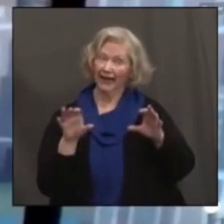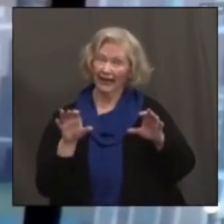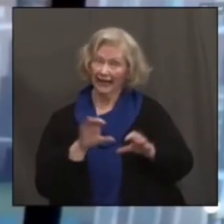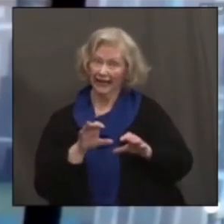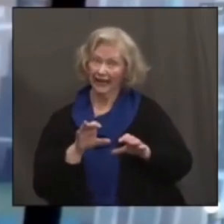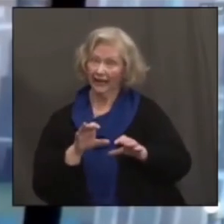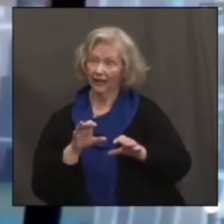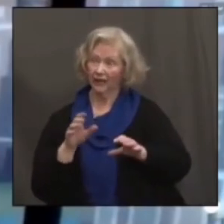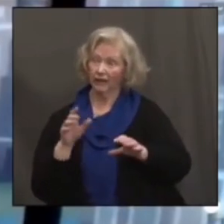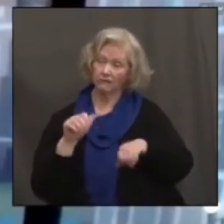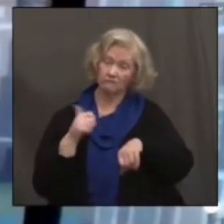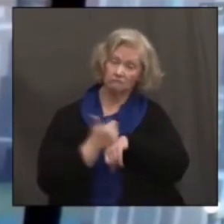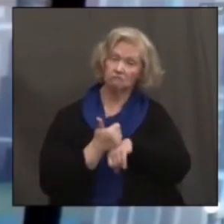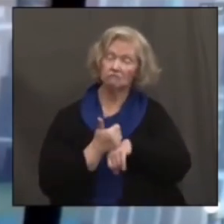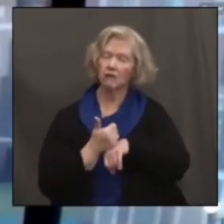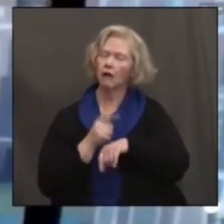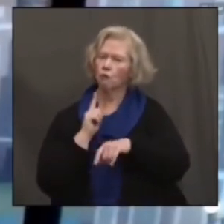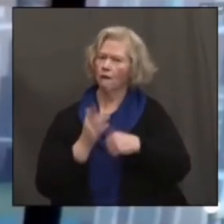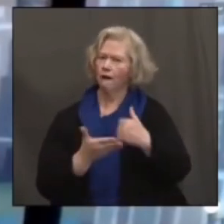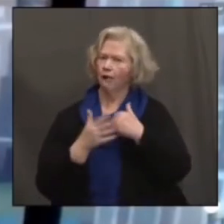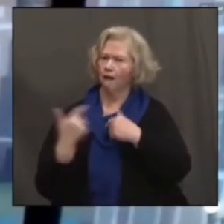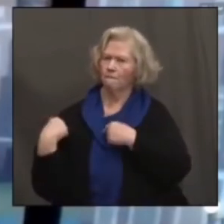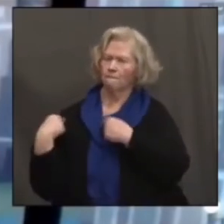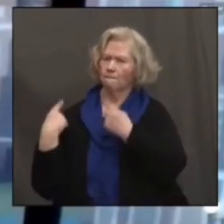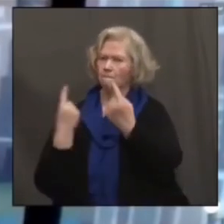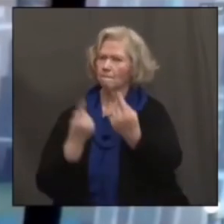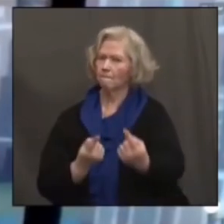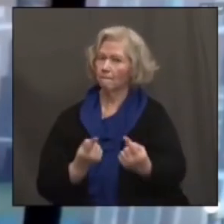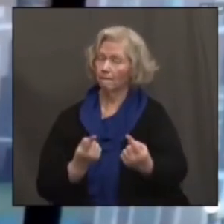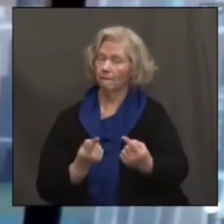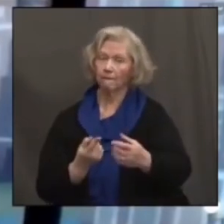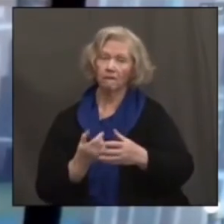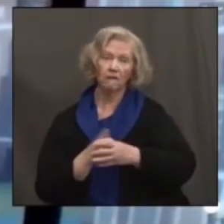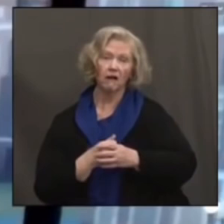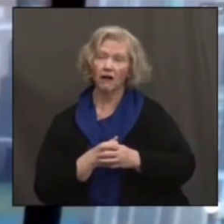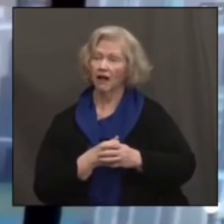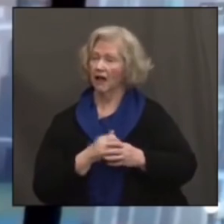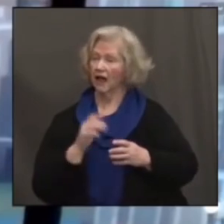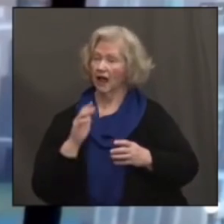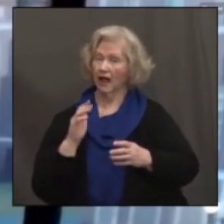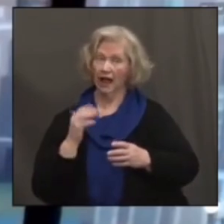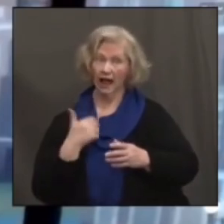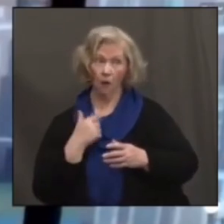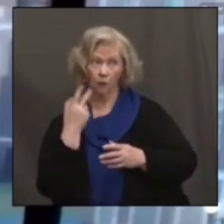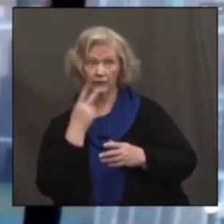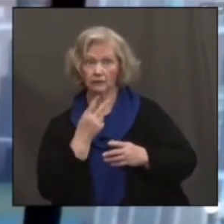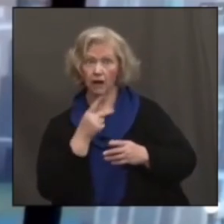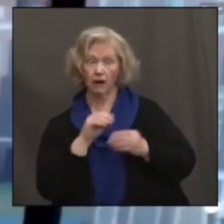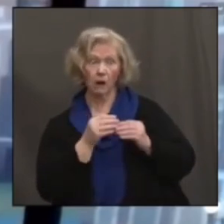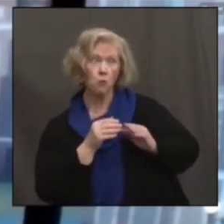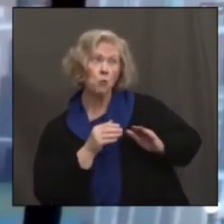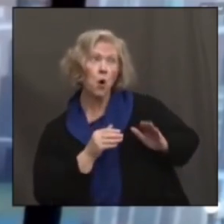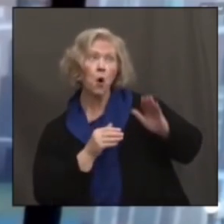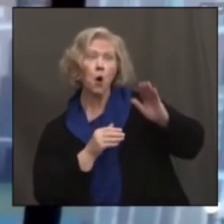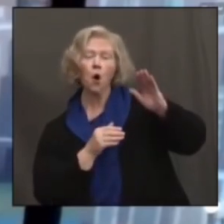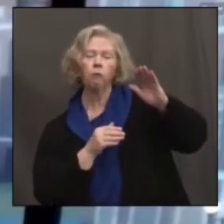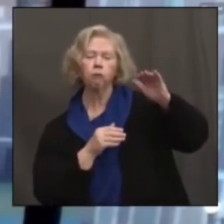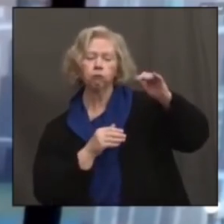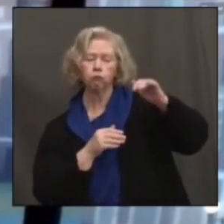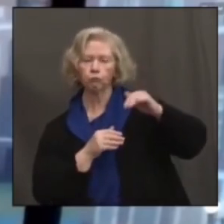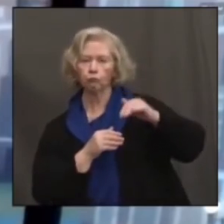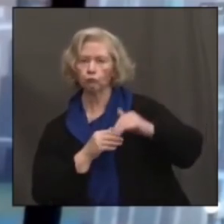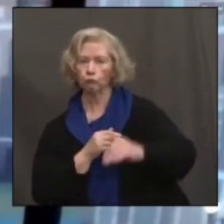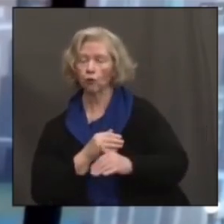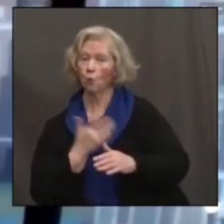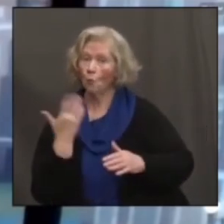woods, you know, in that second surge. We're already coming down on that second surge because of, of phase 2.1,